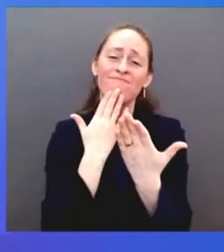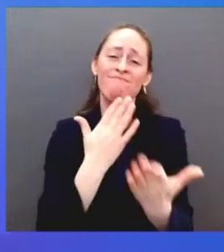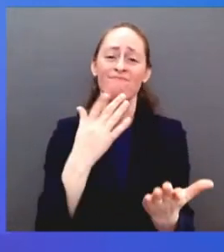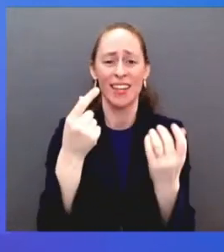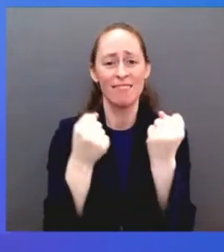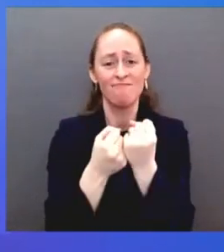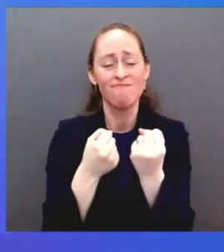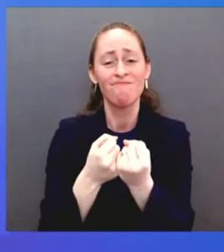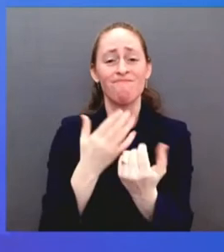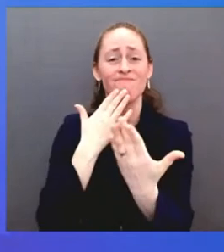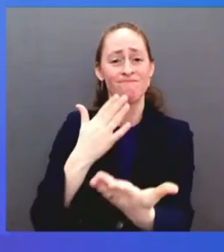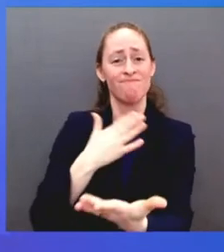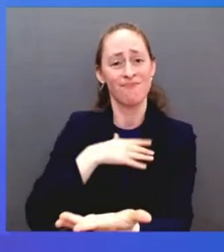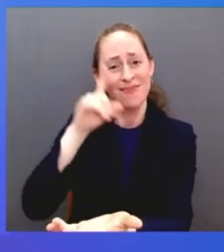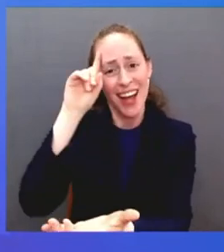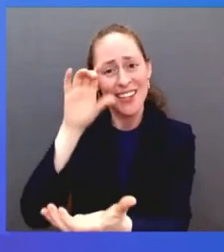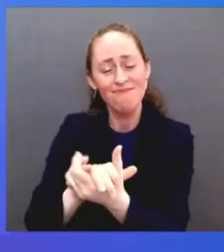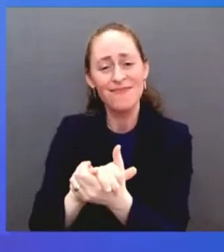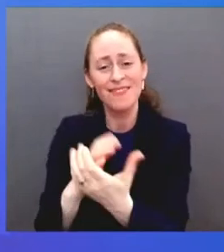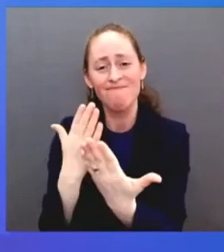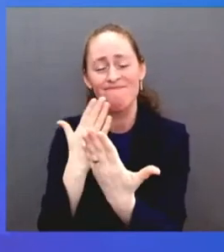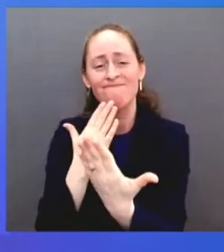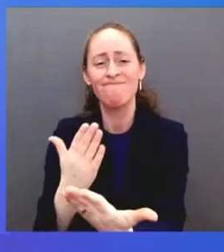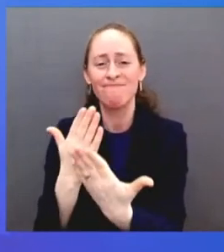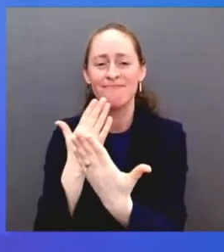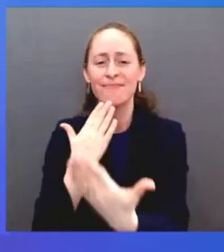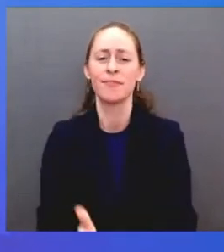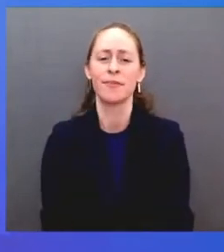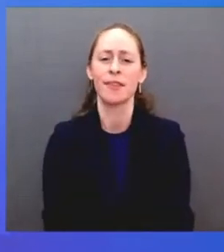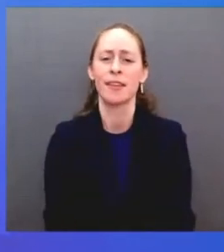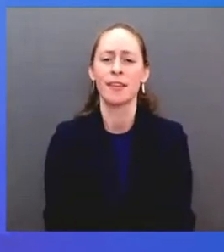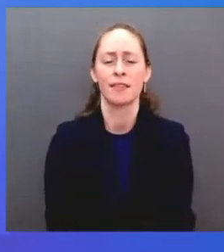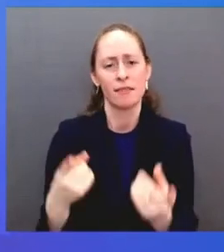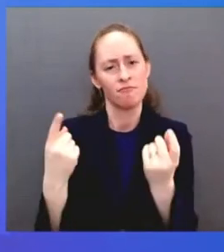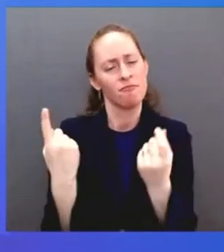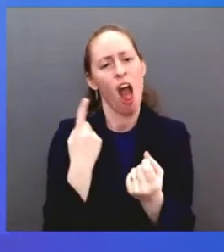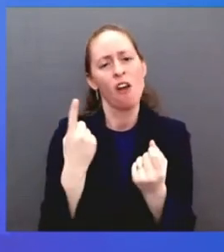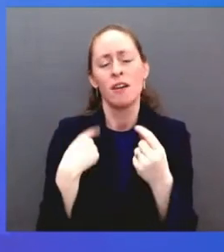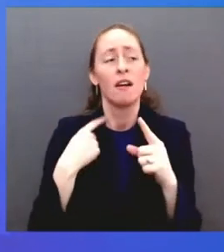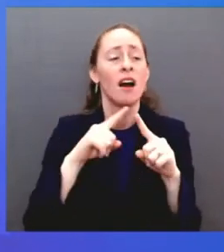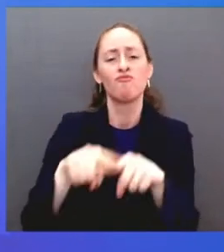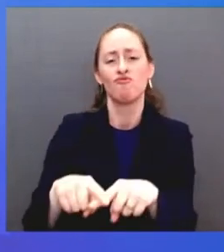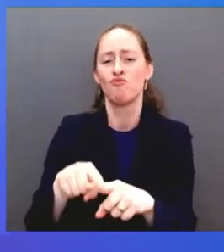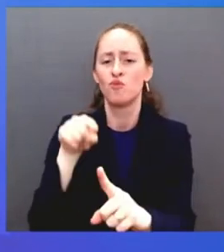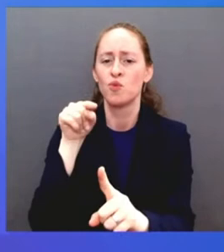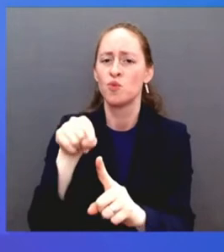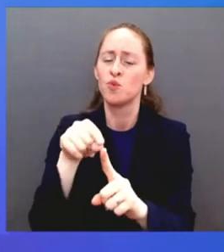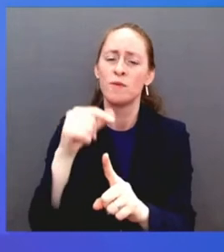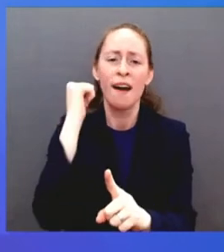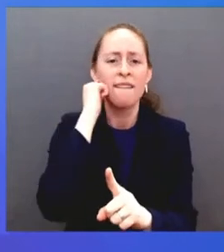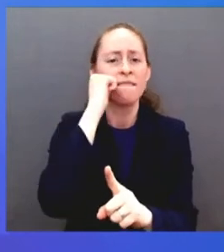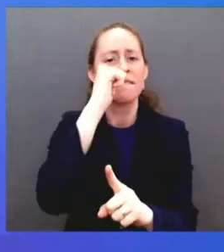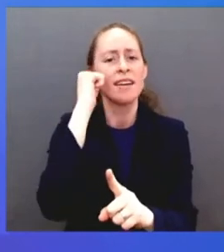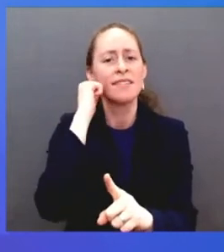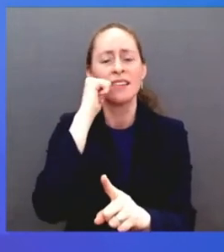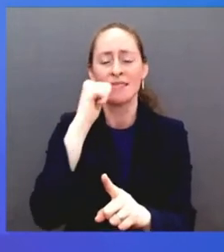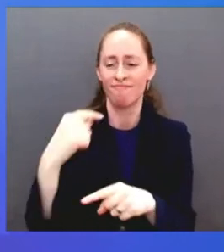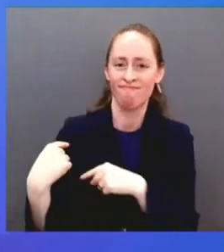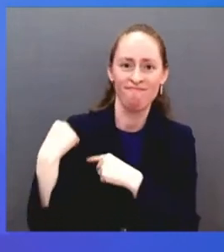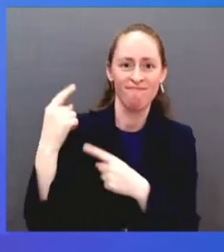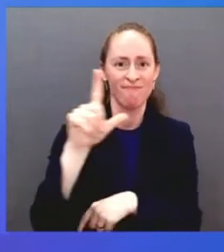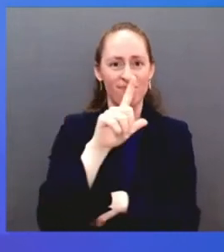and every day for these past 26 years. I love you. To my daughters,